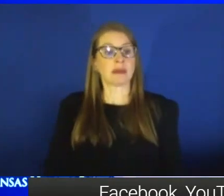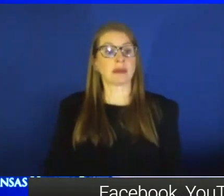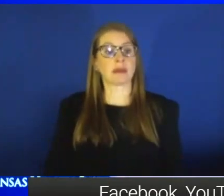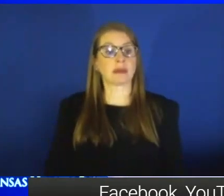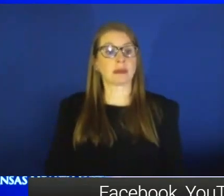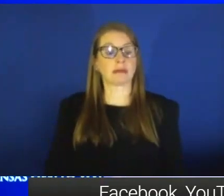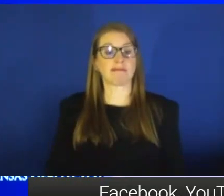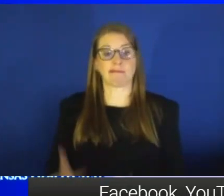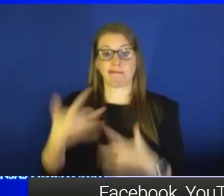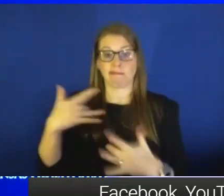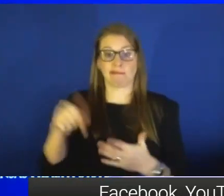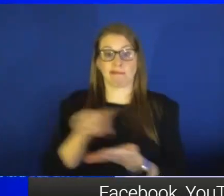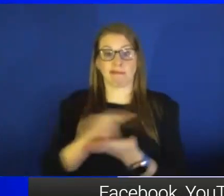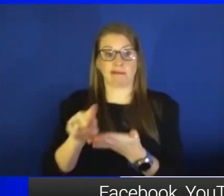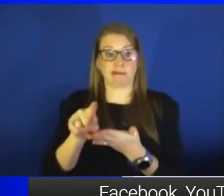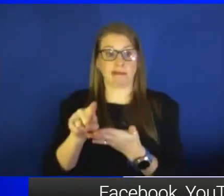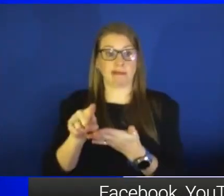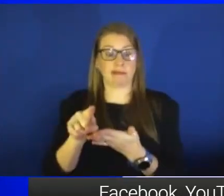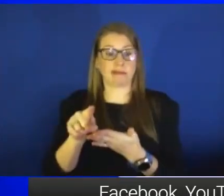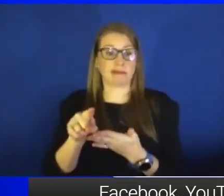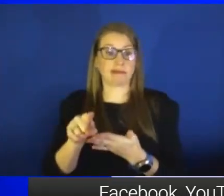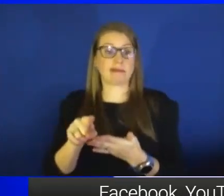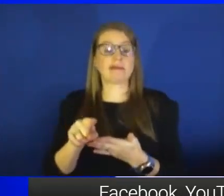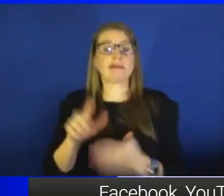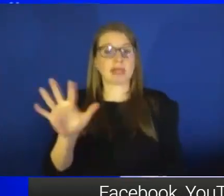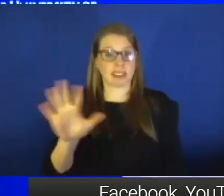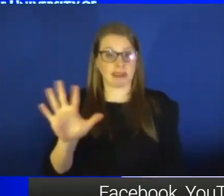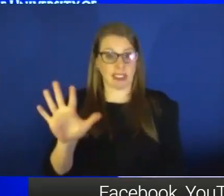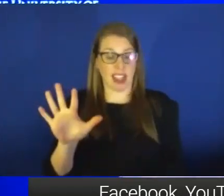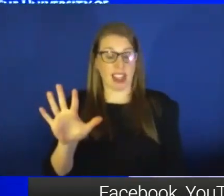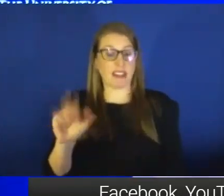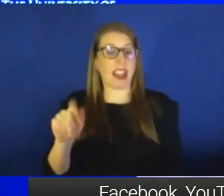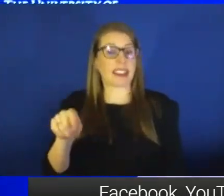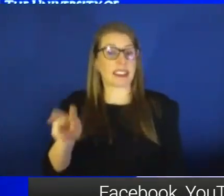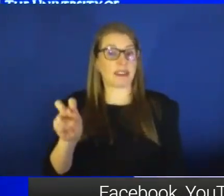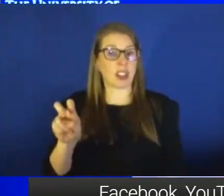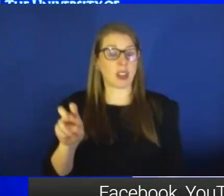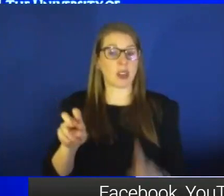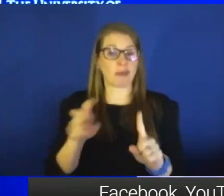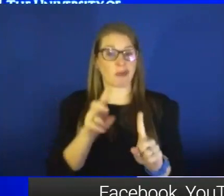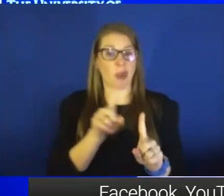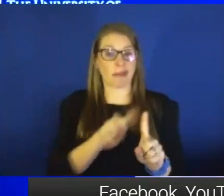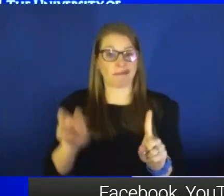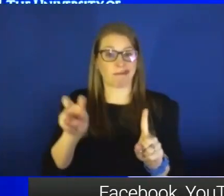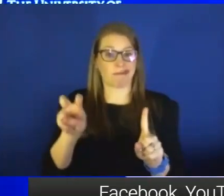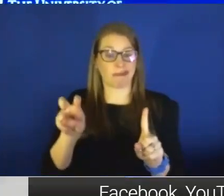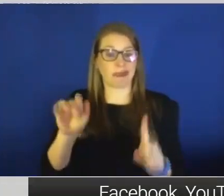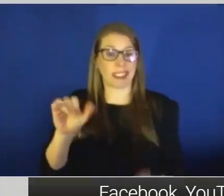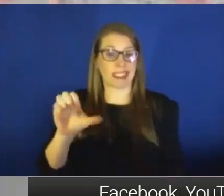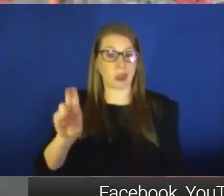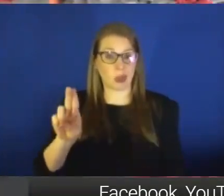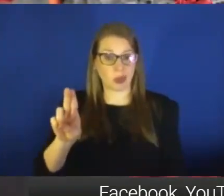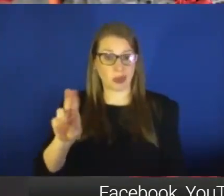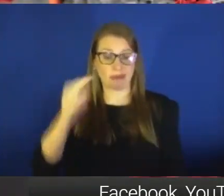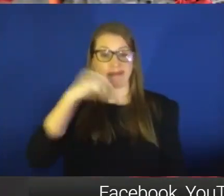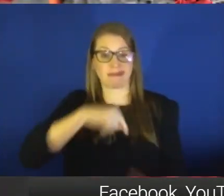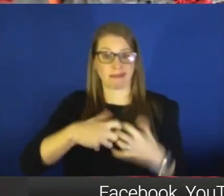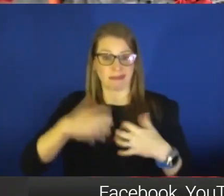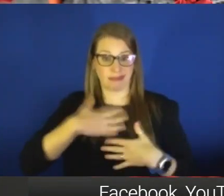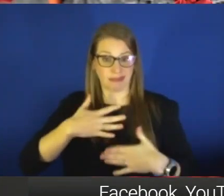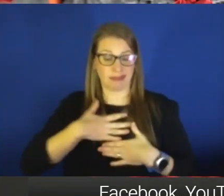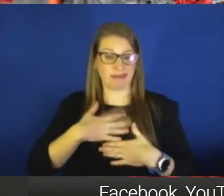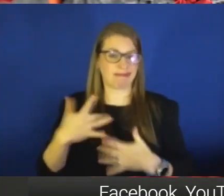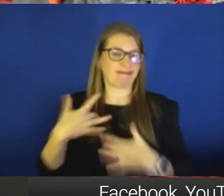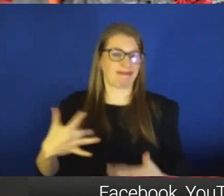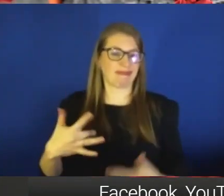we've had single digits. Right now we have five active infections. Still that one person in the ICU is on the ventilator. Again, usually for